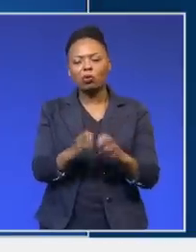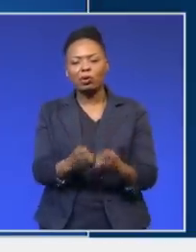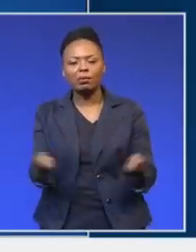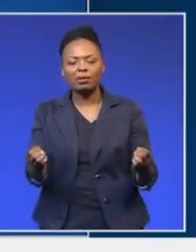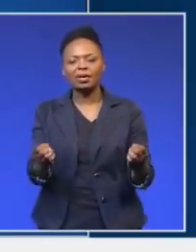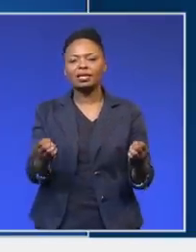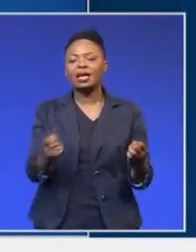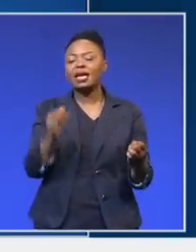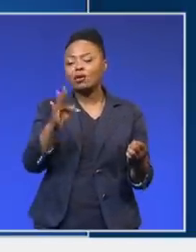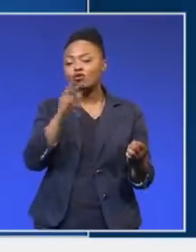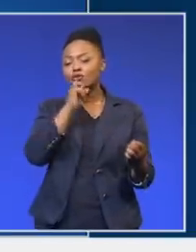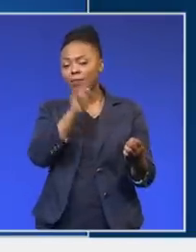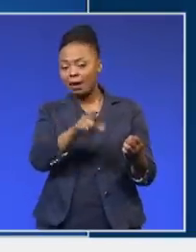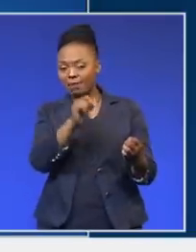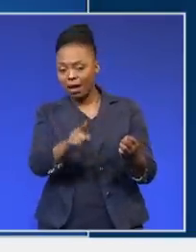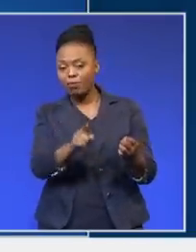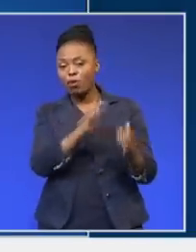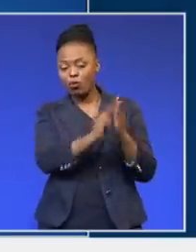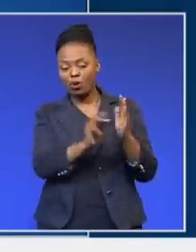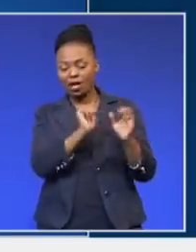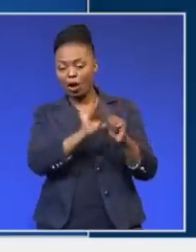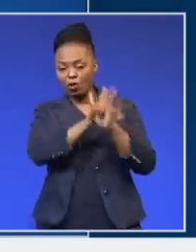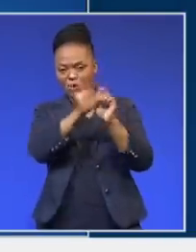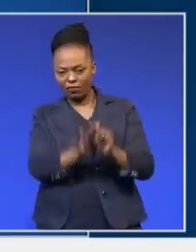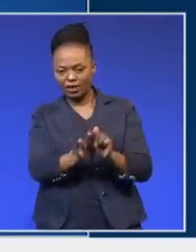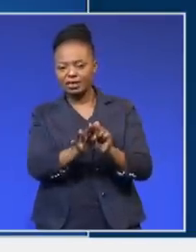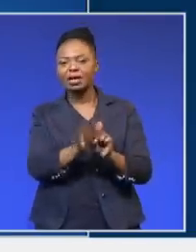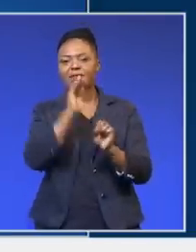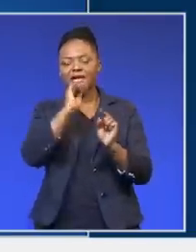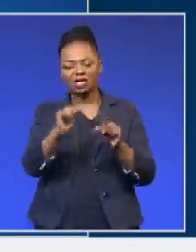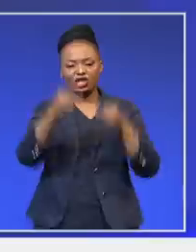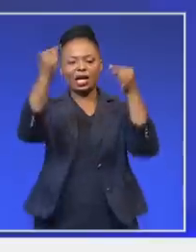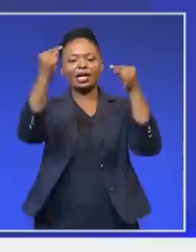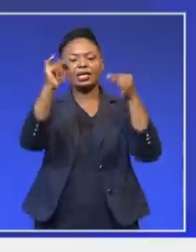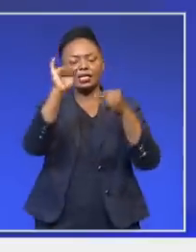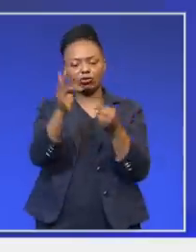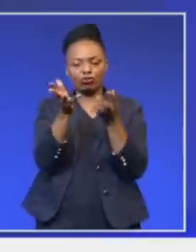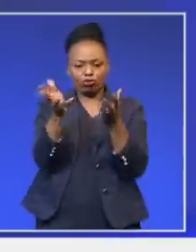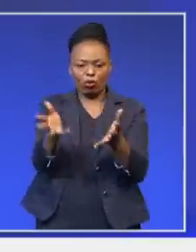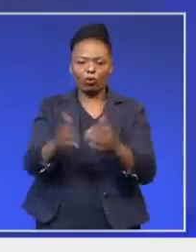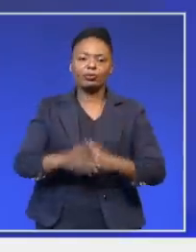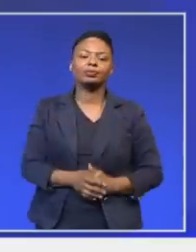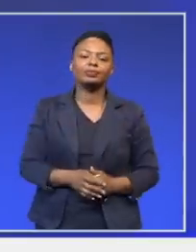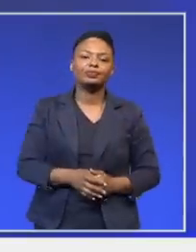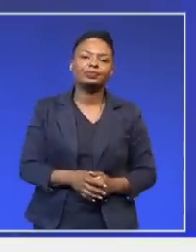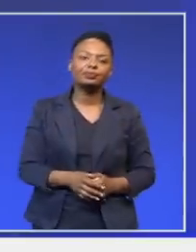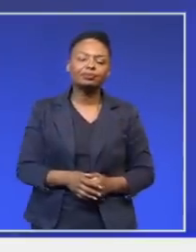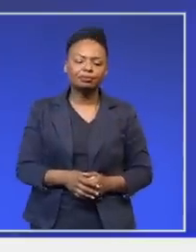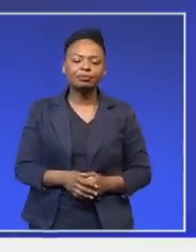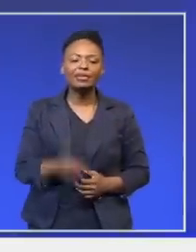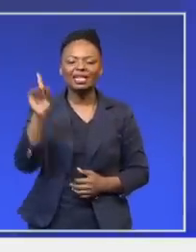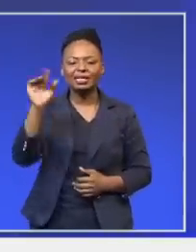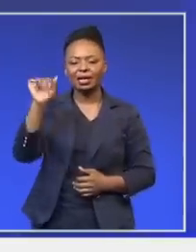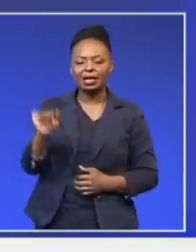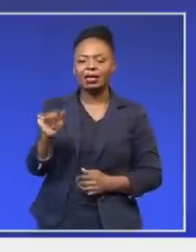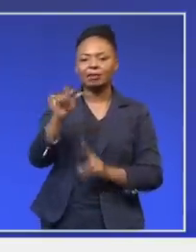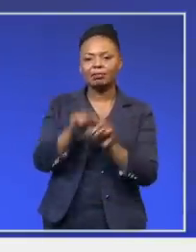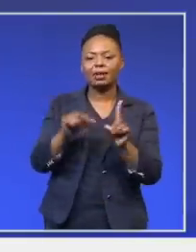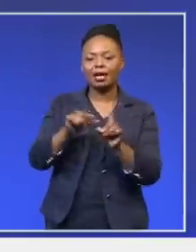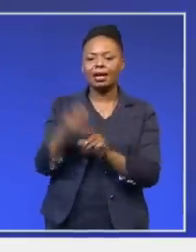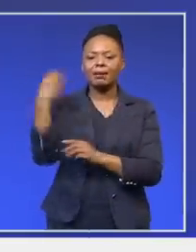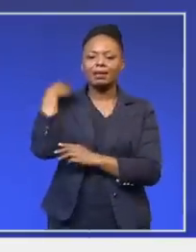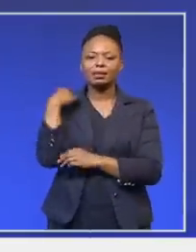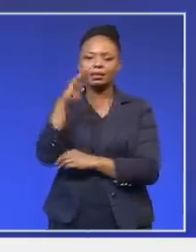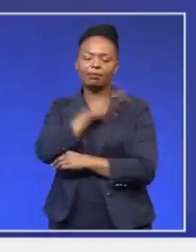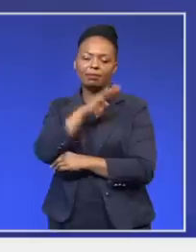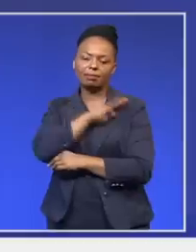we will obviously challenge them, should that be the case. Thank you so much for your time. That was the DA shadow minister for defence and military